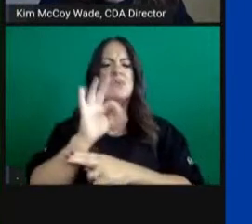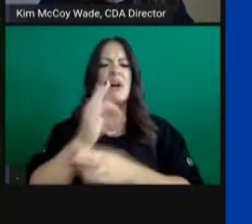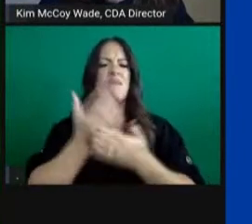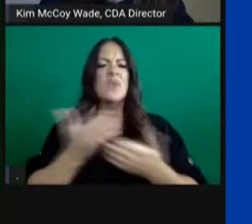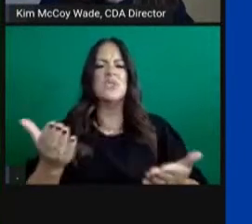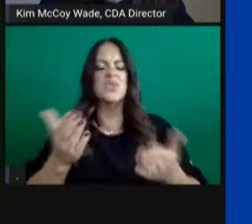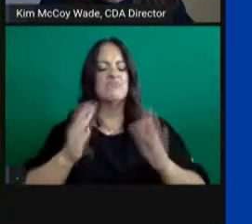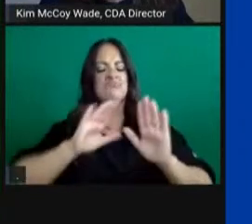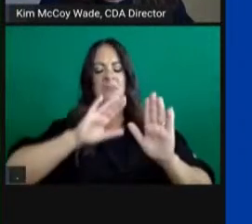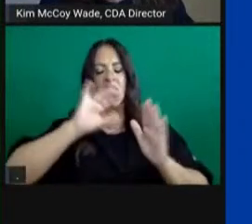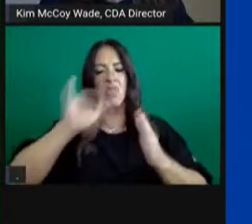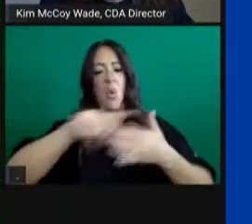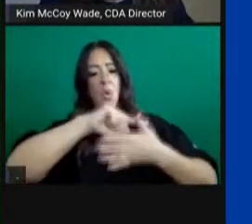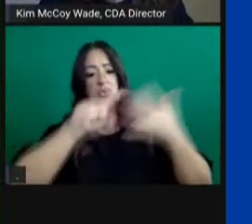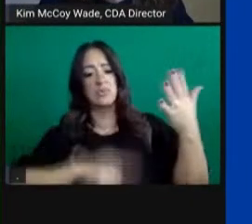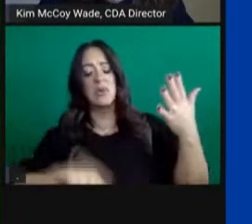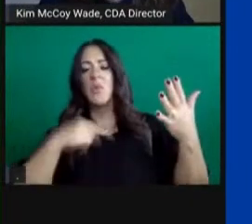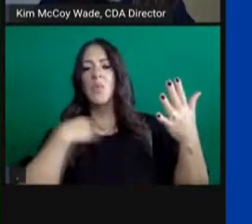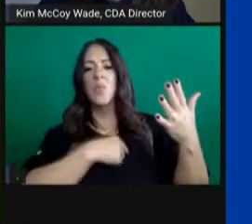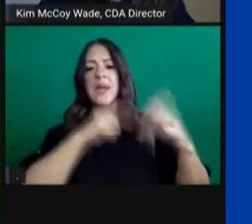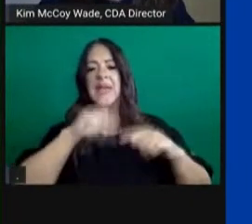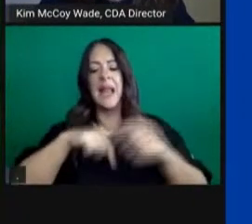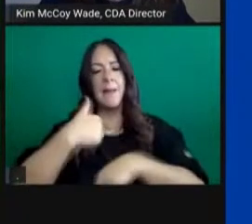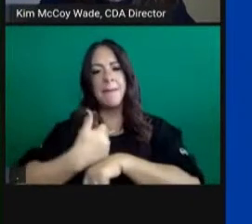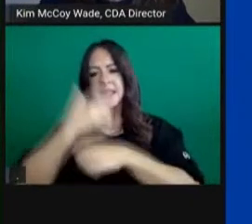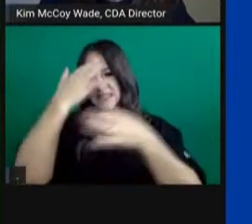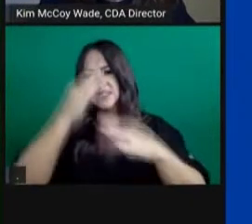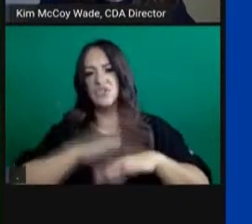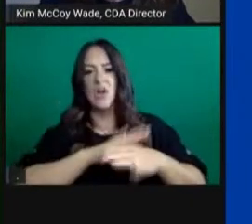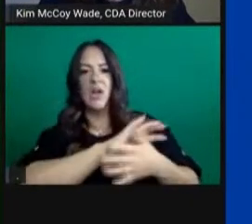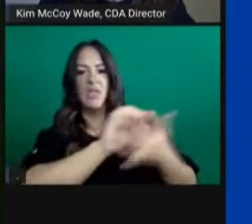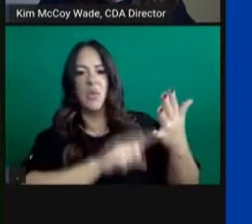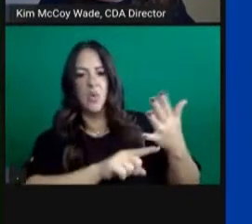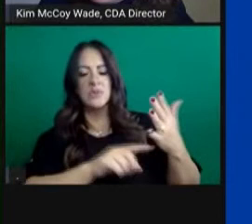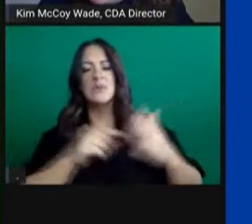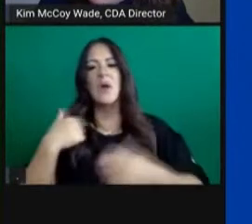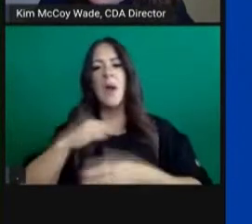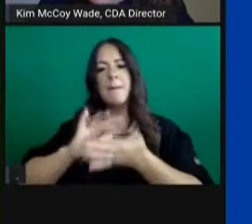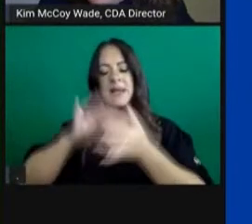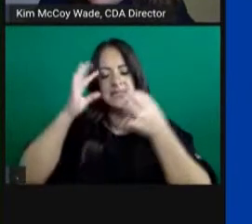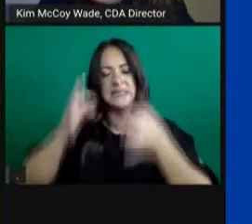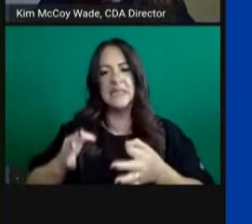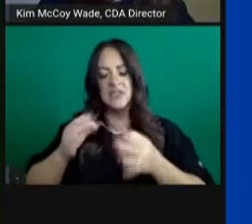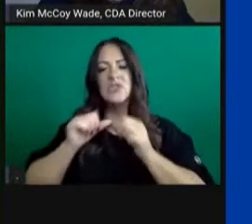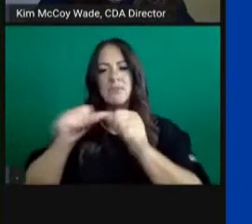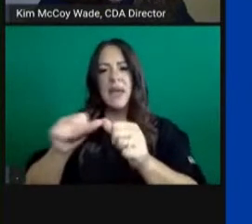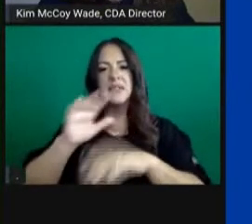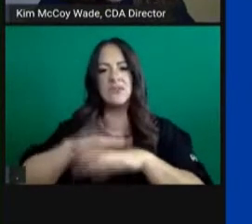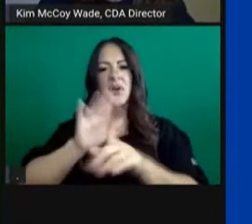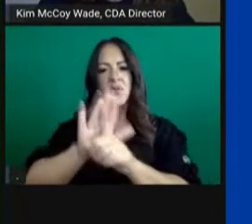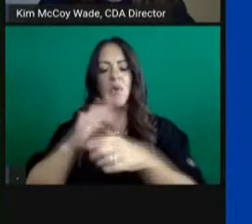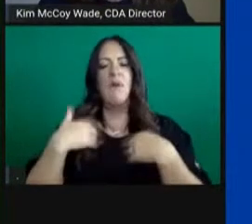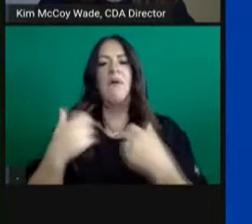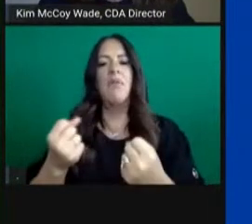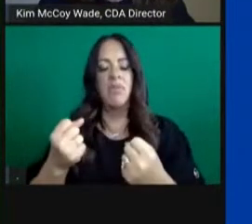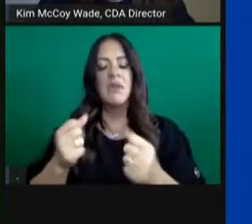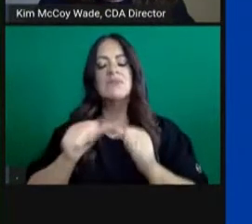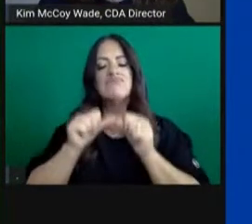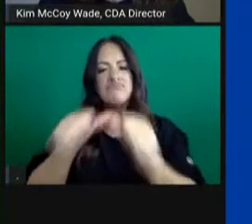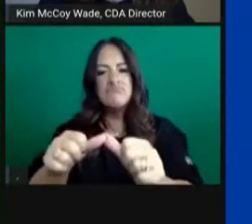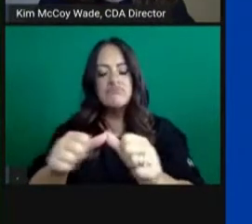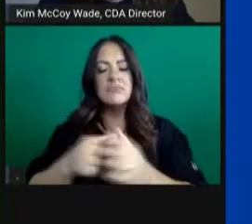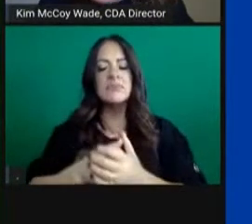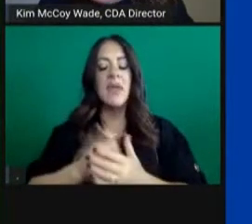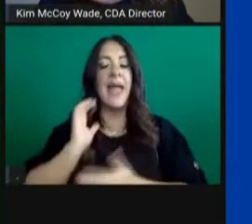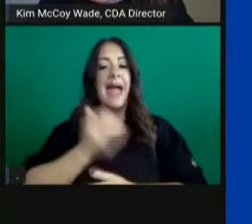taking and is recommended in our guidelines in June, and reiterated in our implementation guidance this week, is that medical decisions